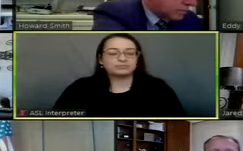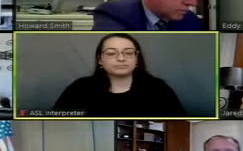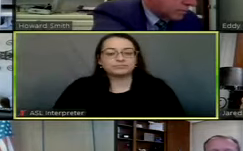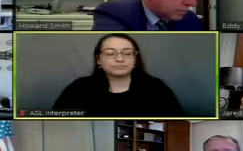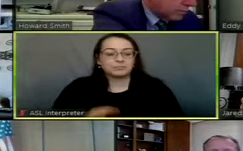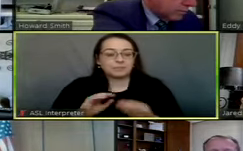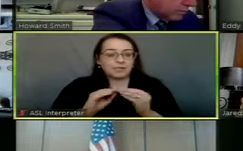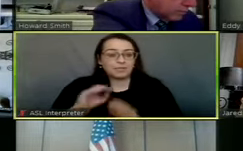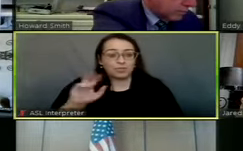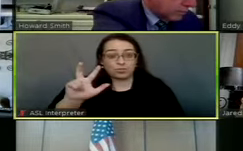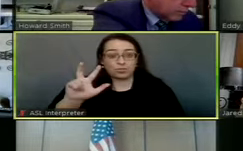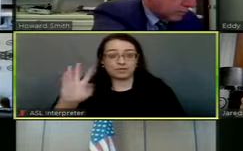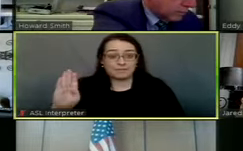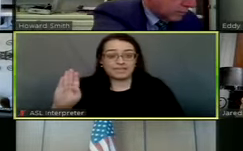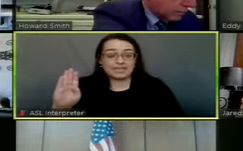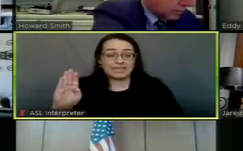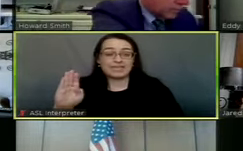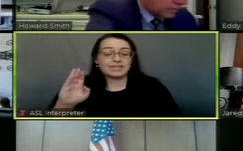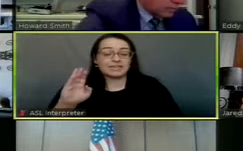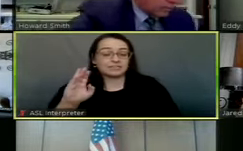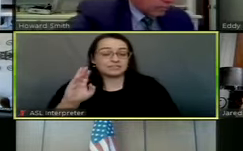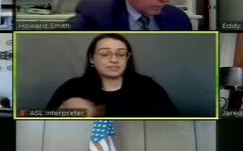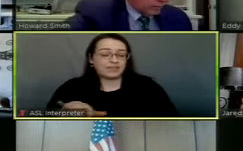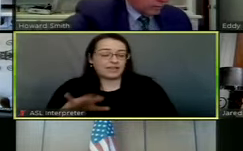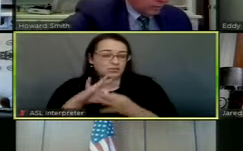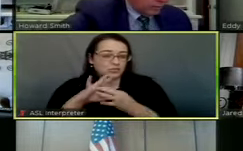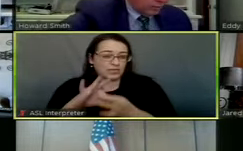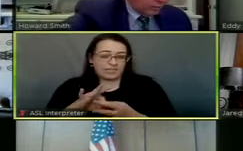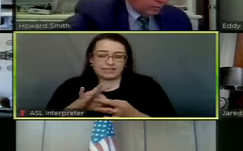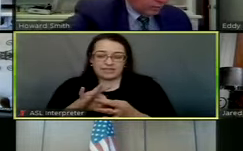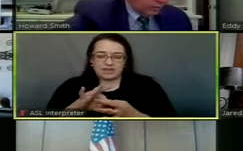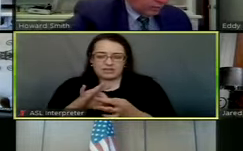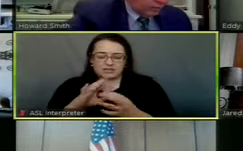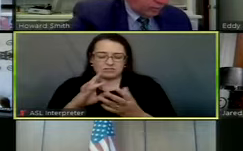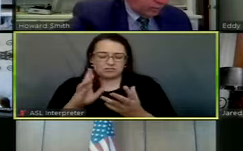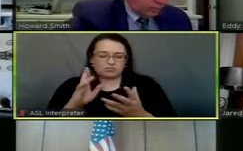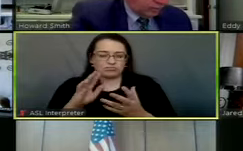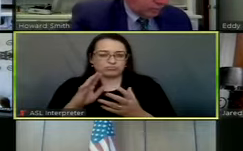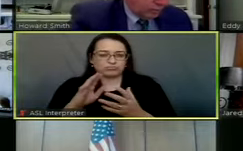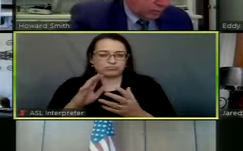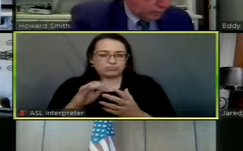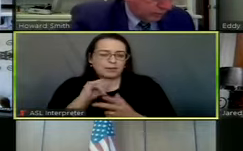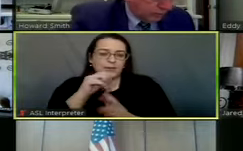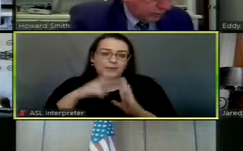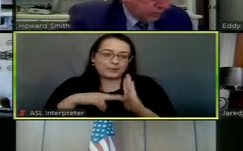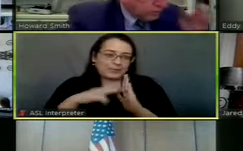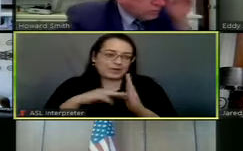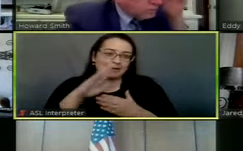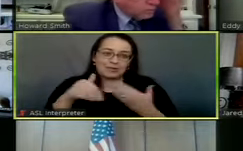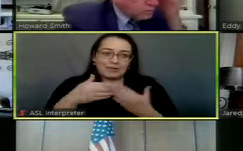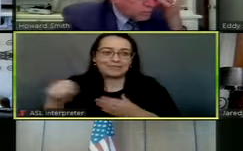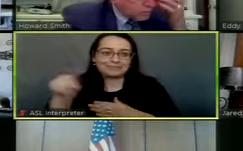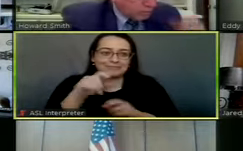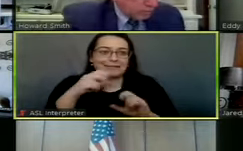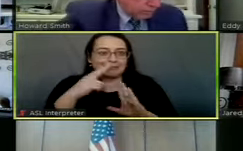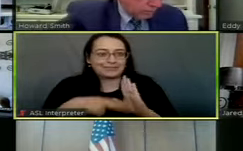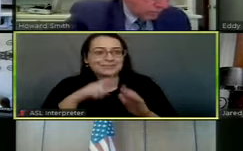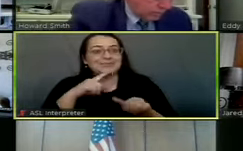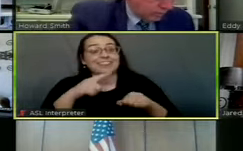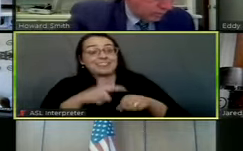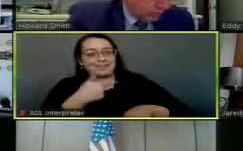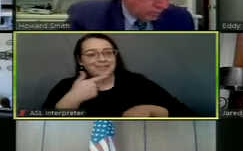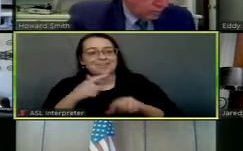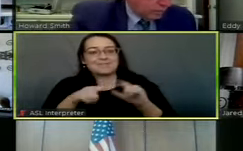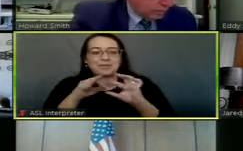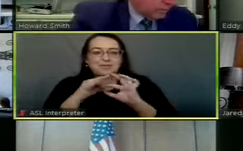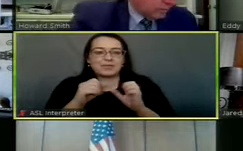Item 3B is to consider a resolution regarding, well, I won't read it all. You guys can read it all. It's really long there. But it's